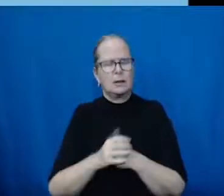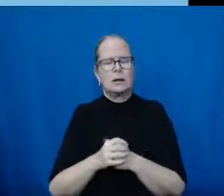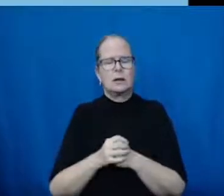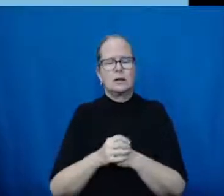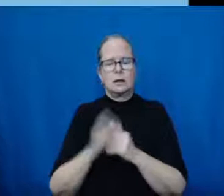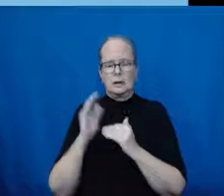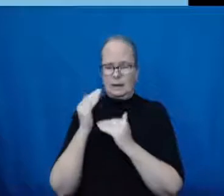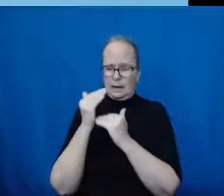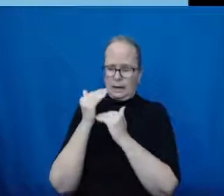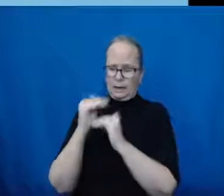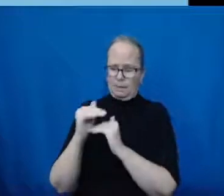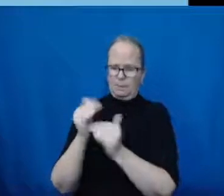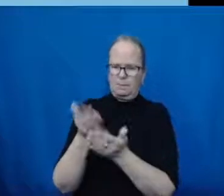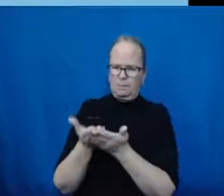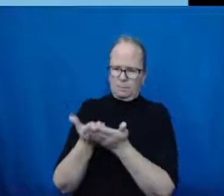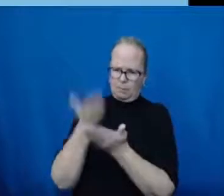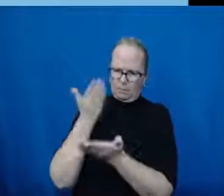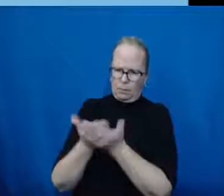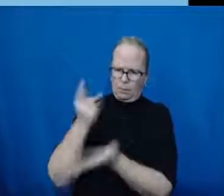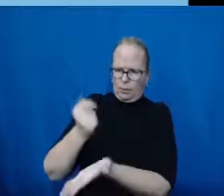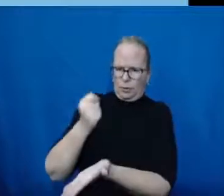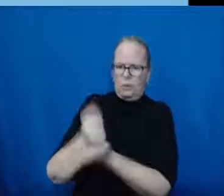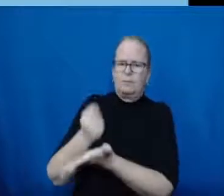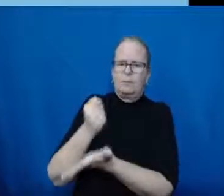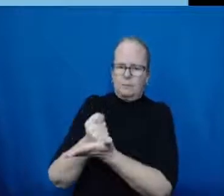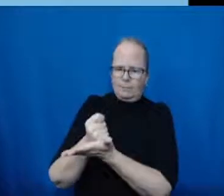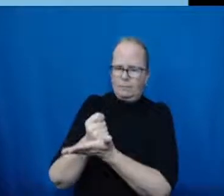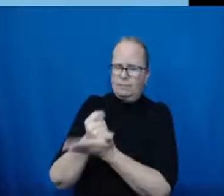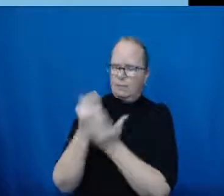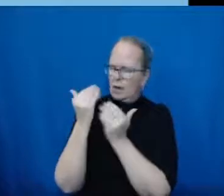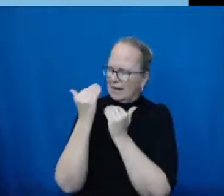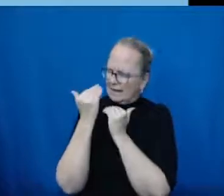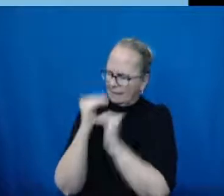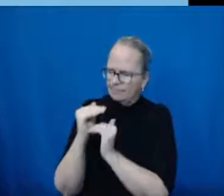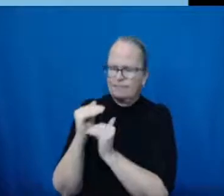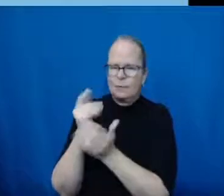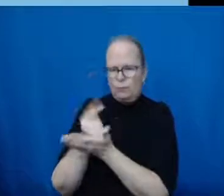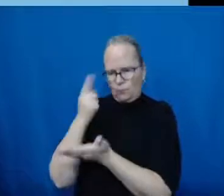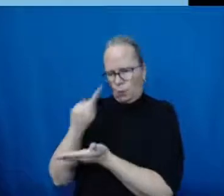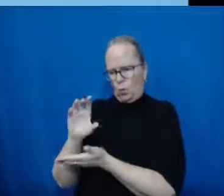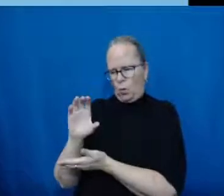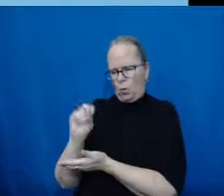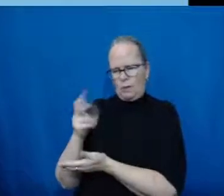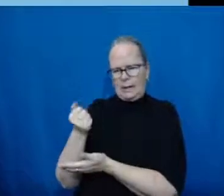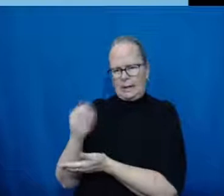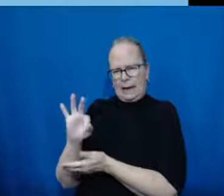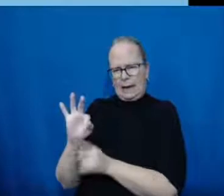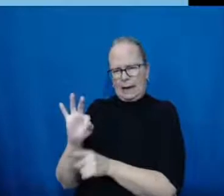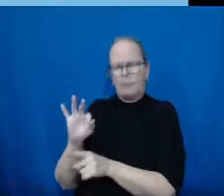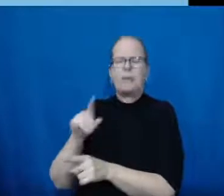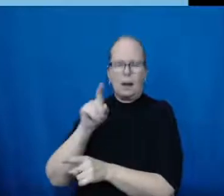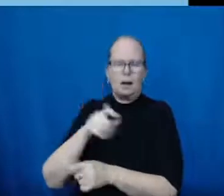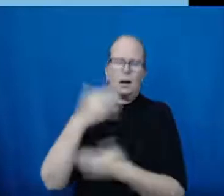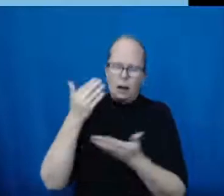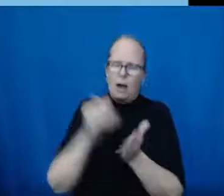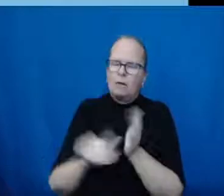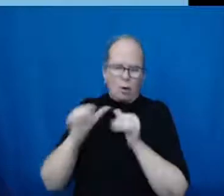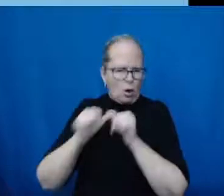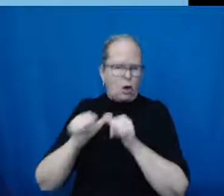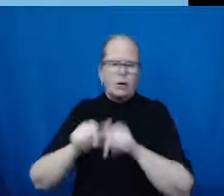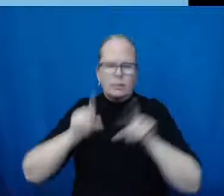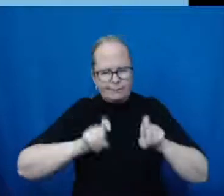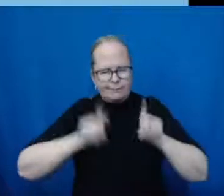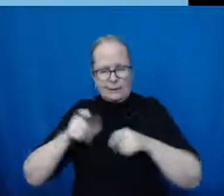There are thousands of clinical trials ongoing that are assessing various treatments for COVID-19. But as of right now, there's only a small handful of